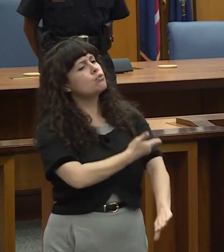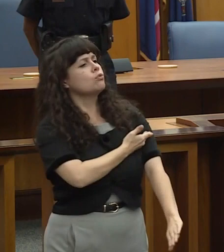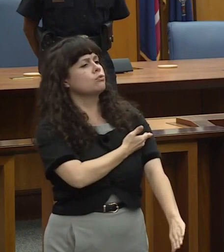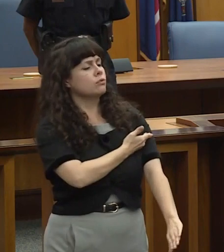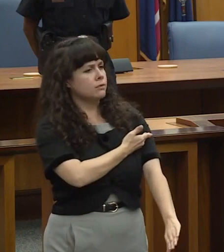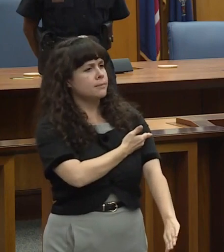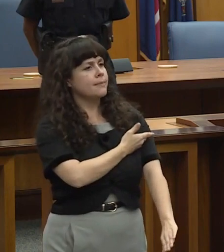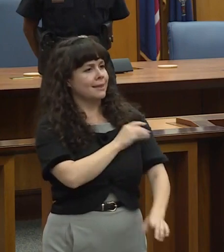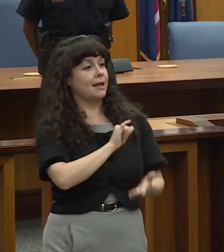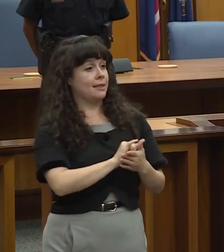right now I could go on and talk